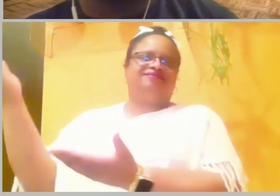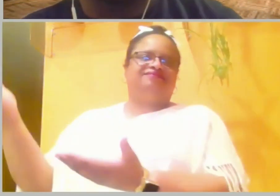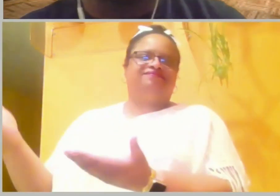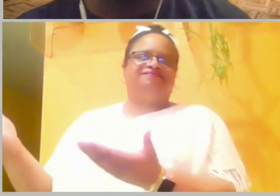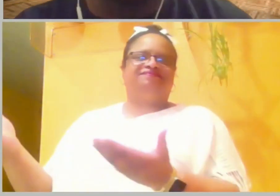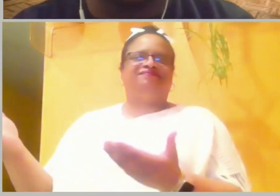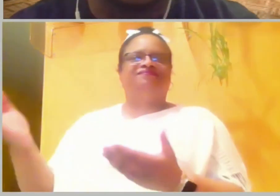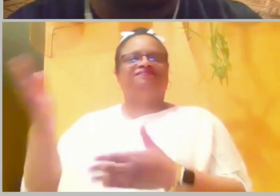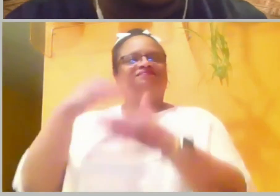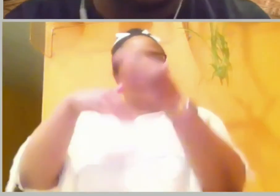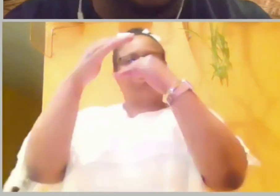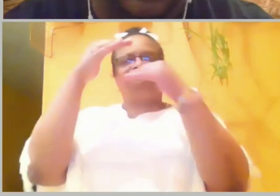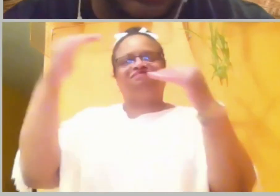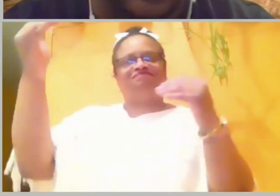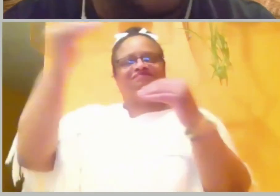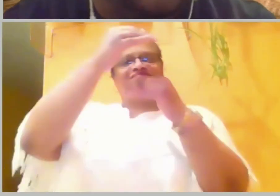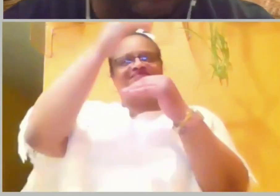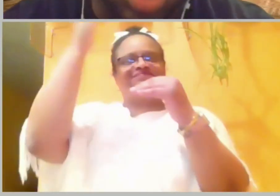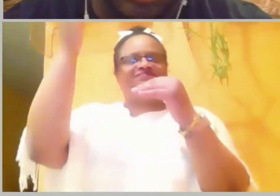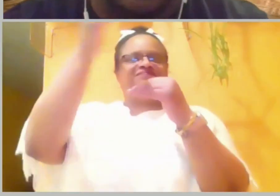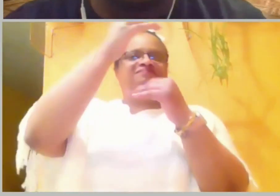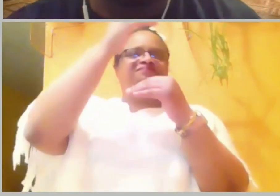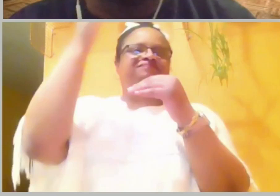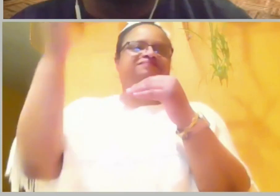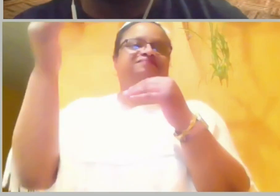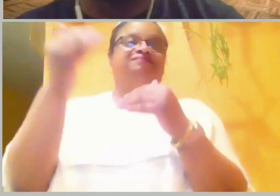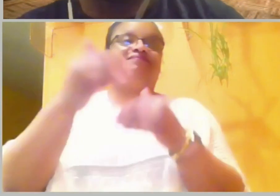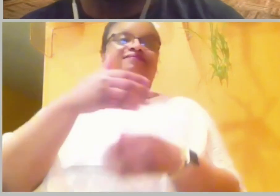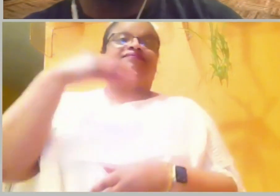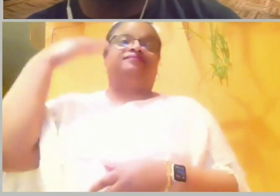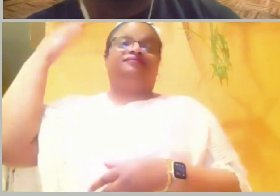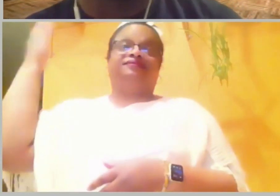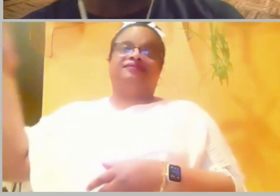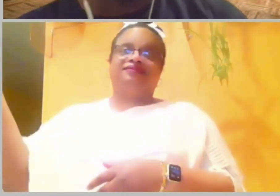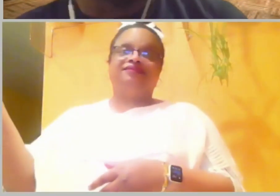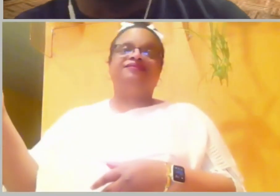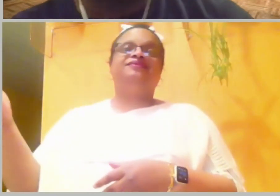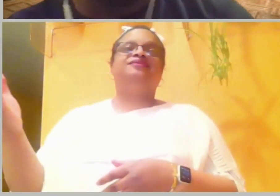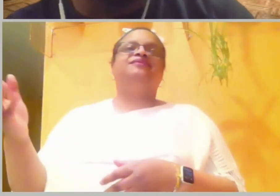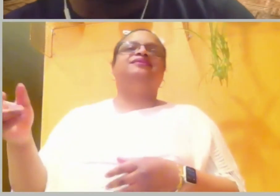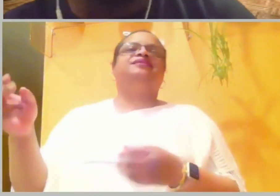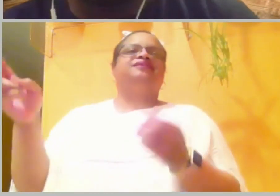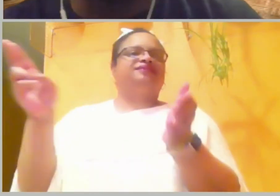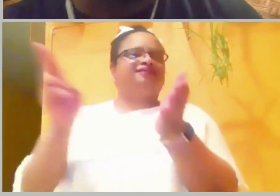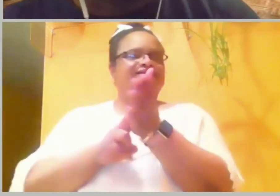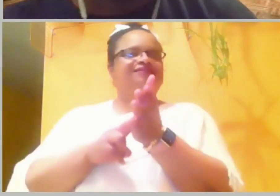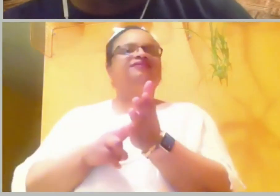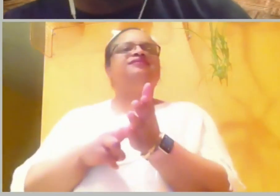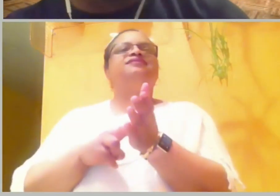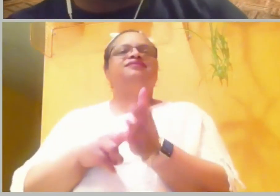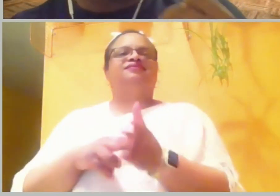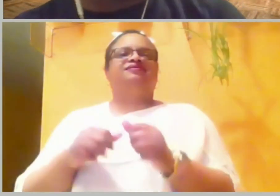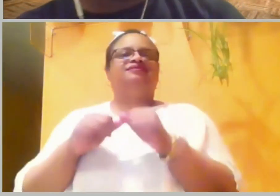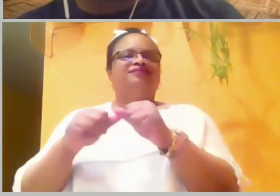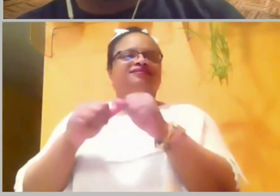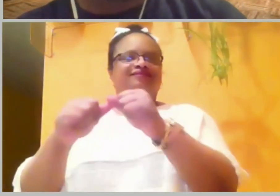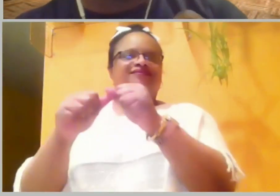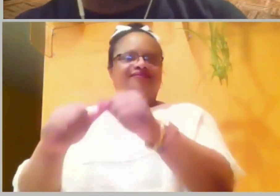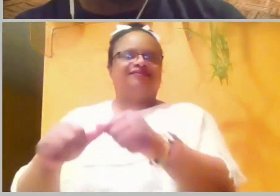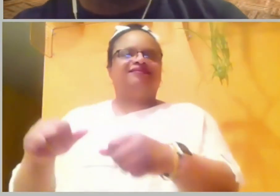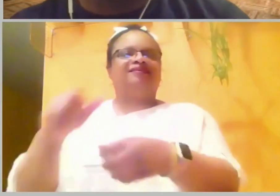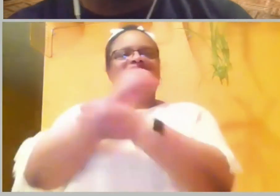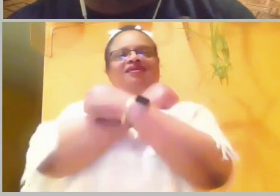heaven above. You keep your covenant